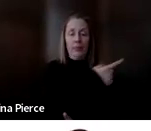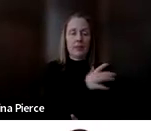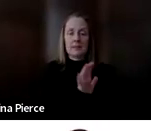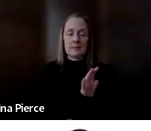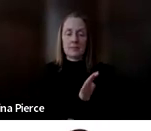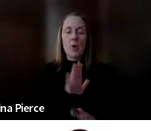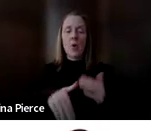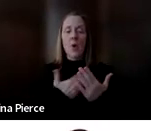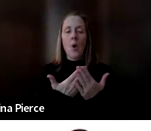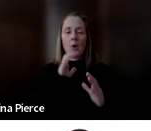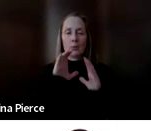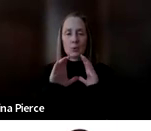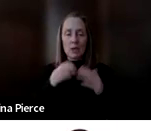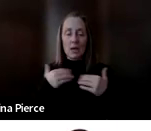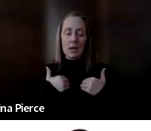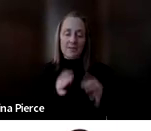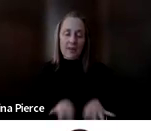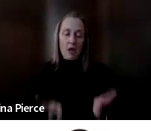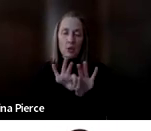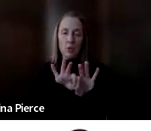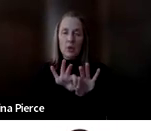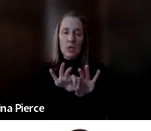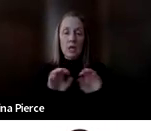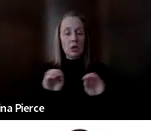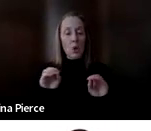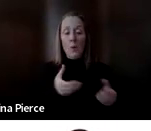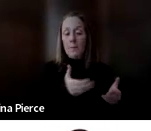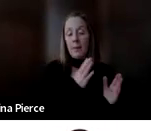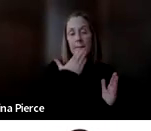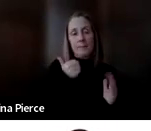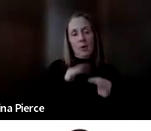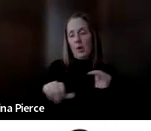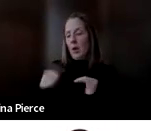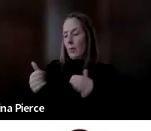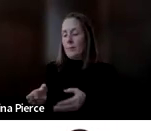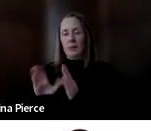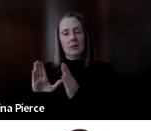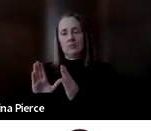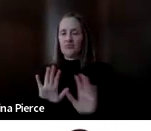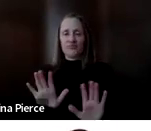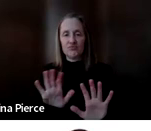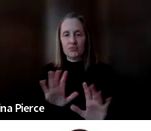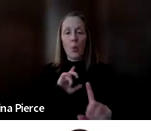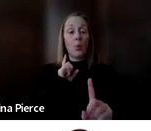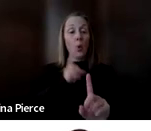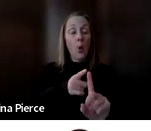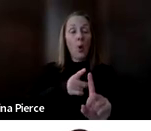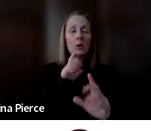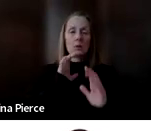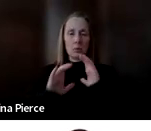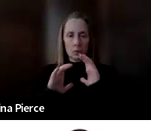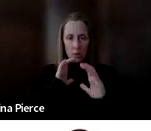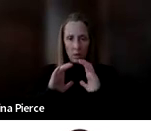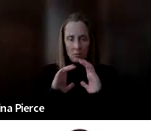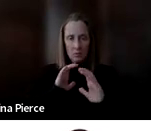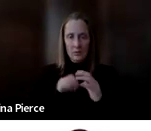and that no communication modality is superior to another, and that the goal is communication. Another thing we can do